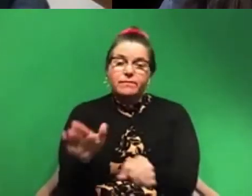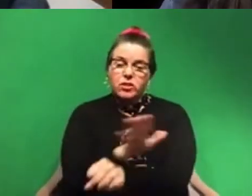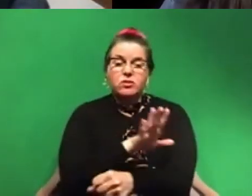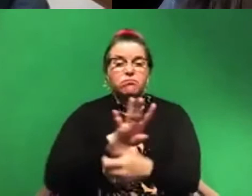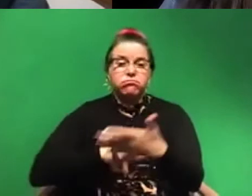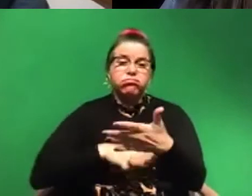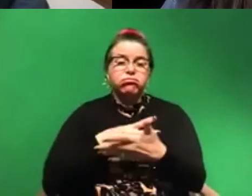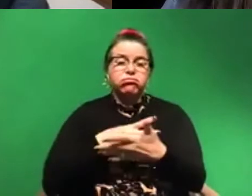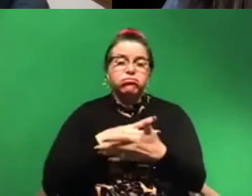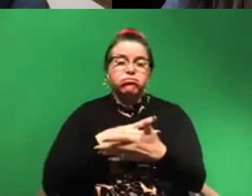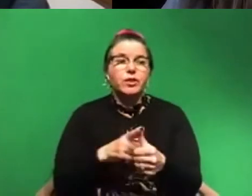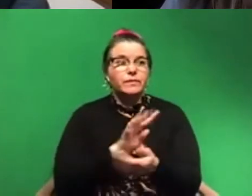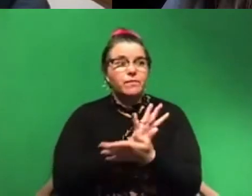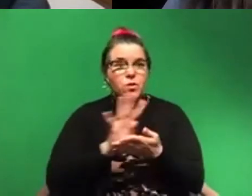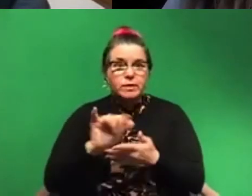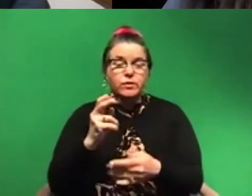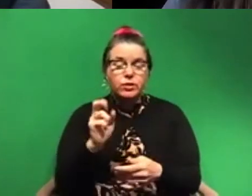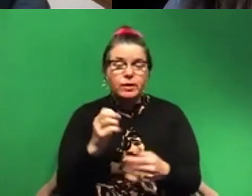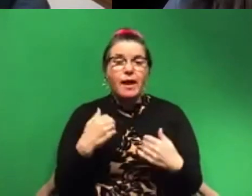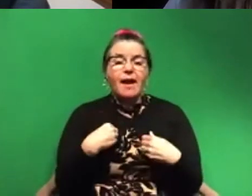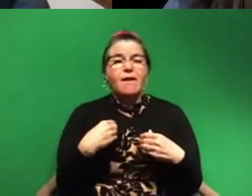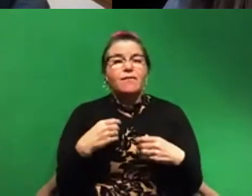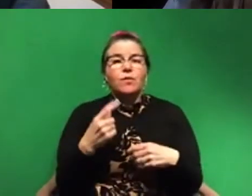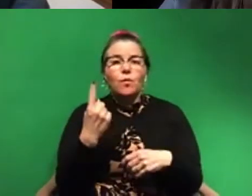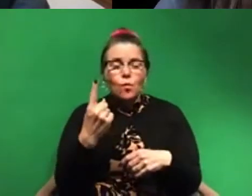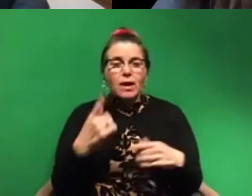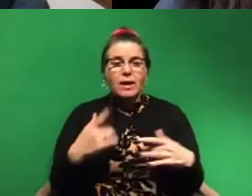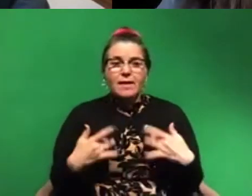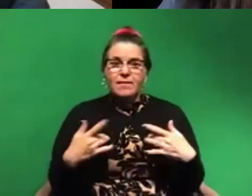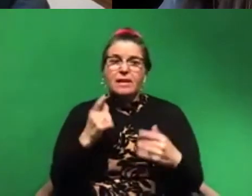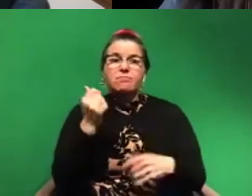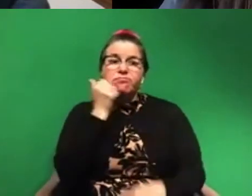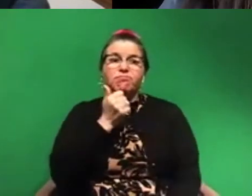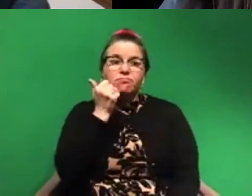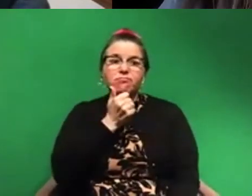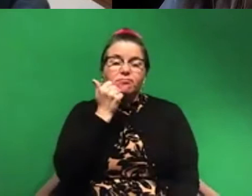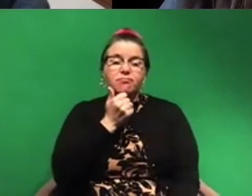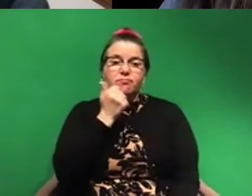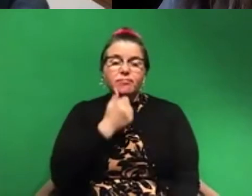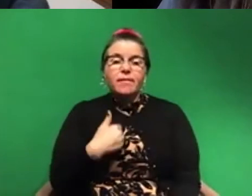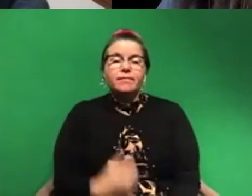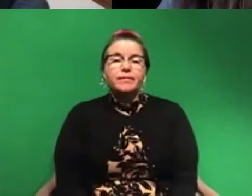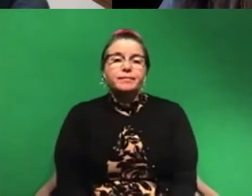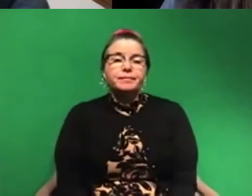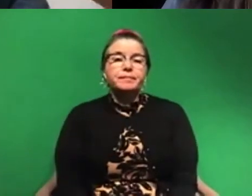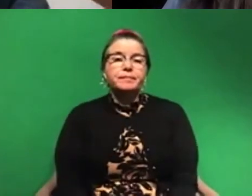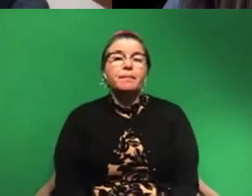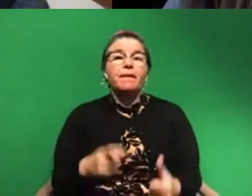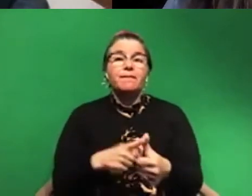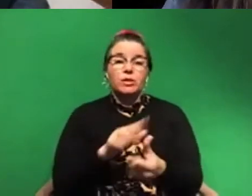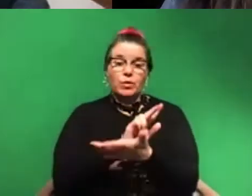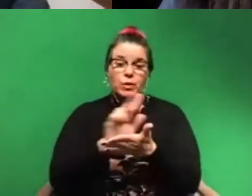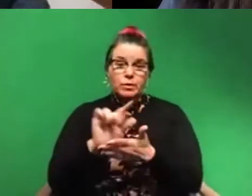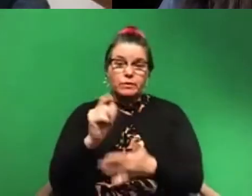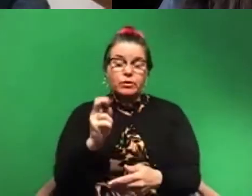first four weeks of June, we have at least one event every single day. So it's going to be good. And the first three weeks of June, we're partnered